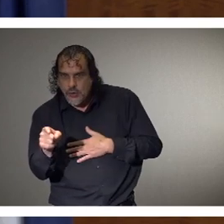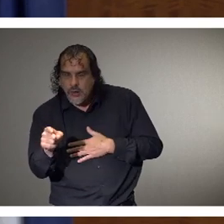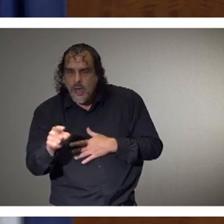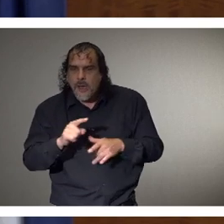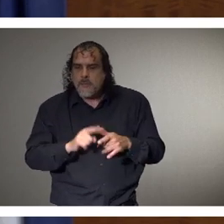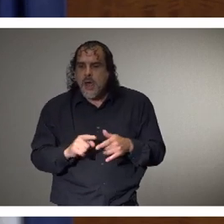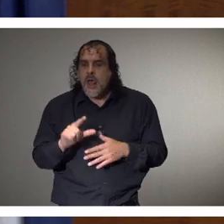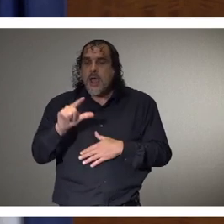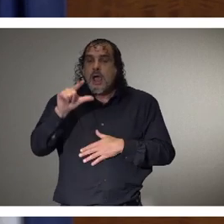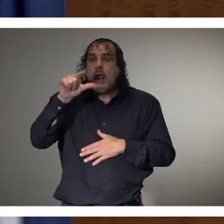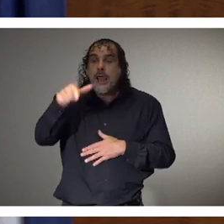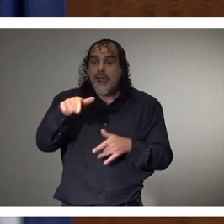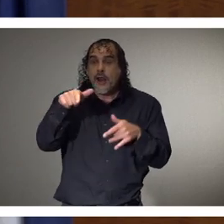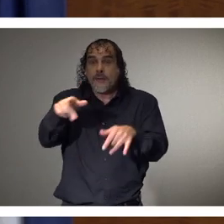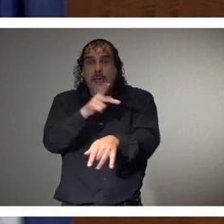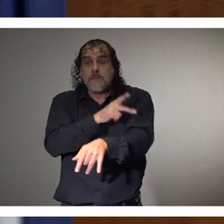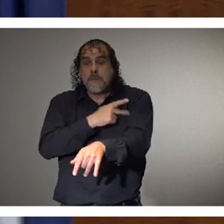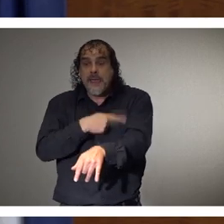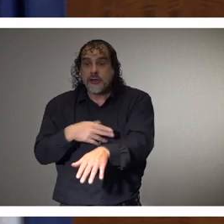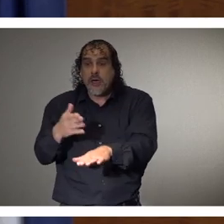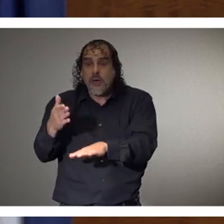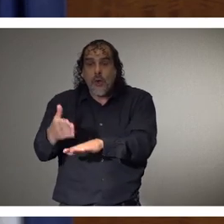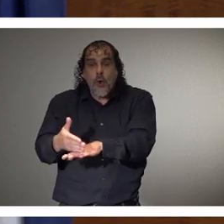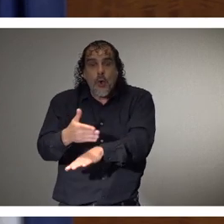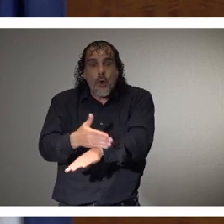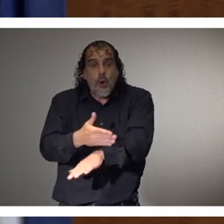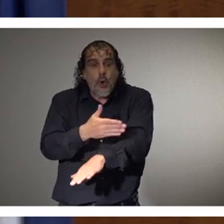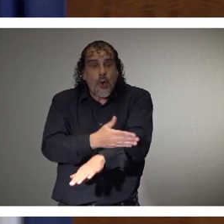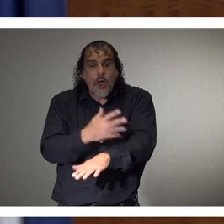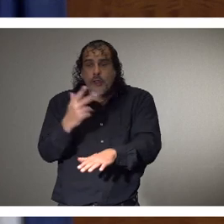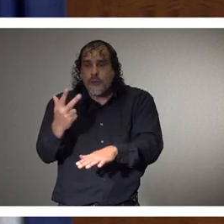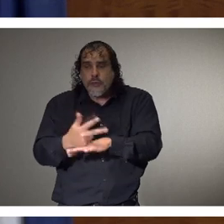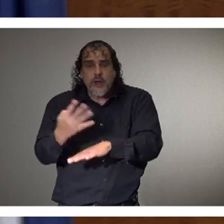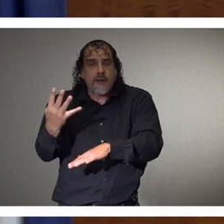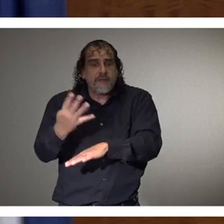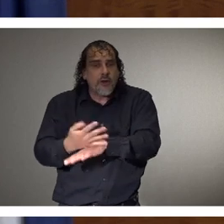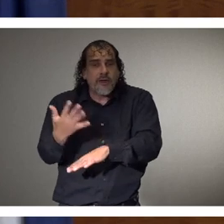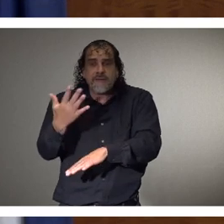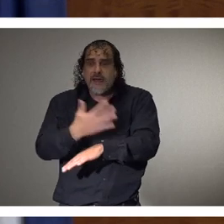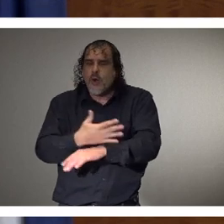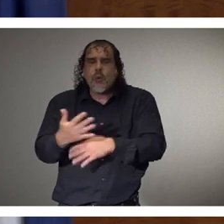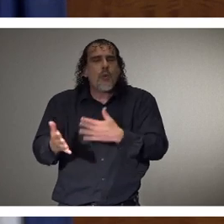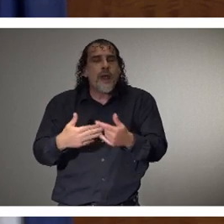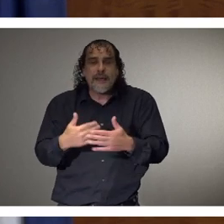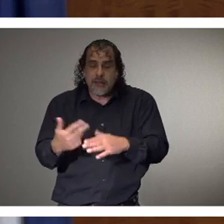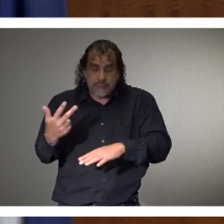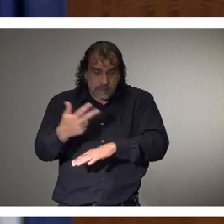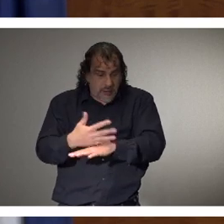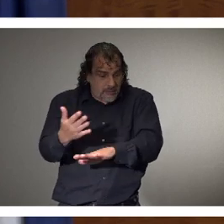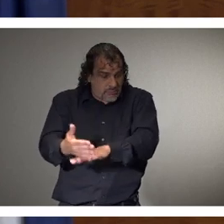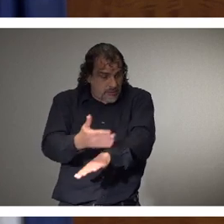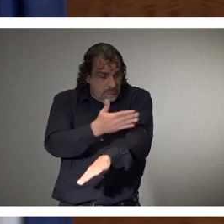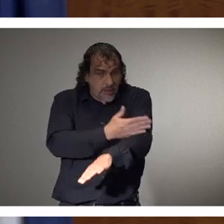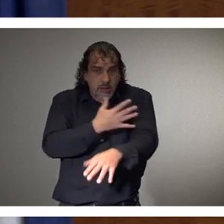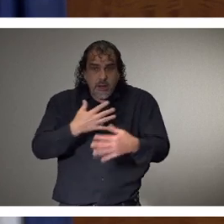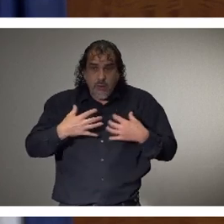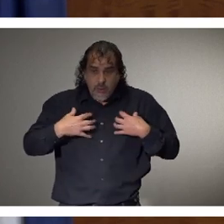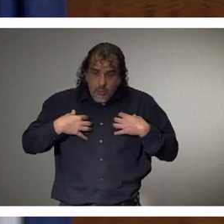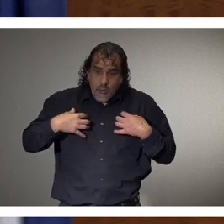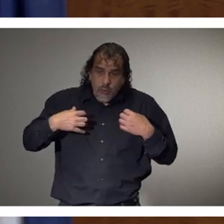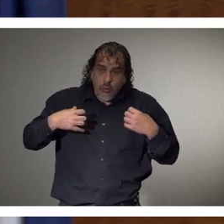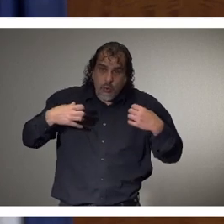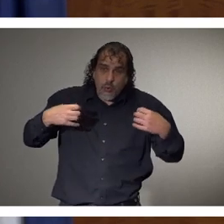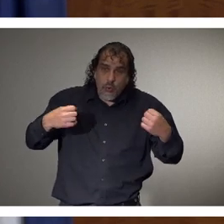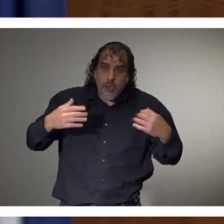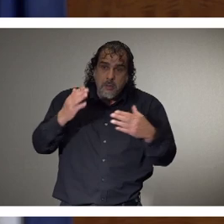at some point, if that patient over a period of three days, or five days, or seven days, however long it takes, once they get through the worst of it, and they're